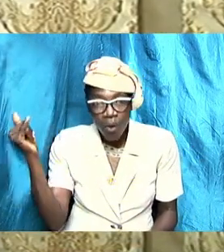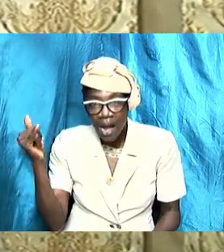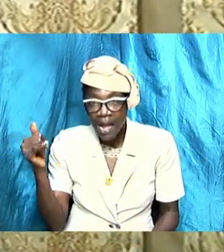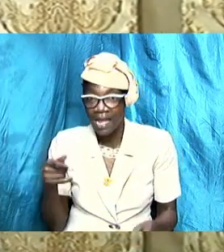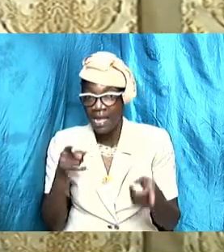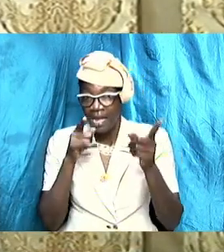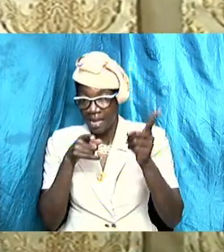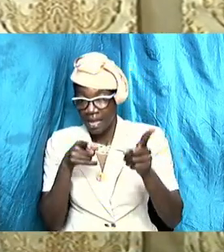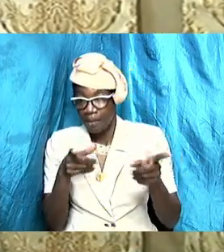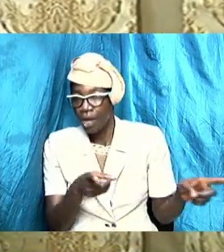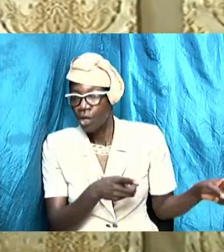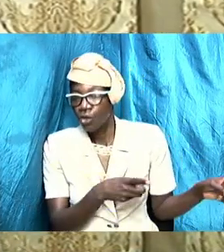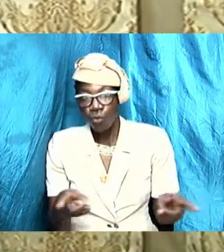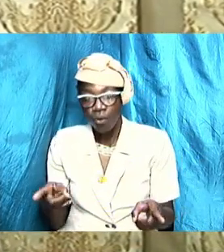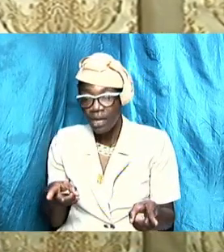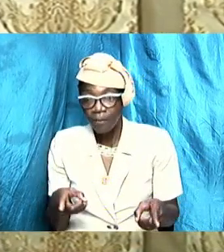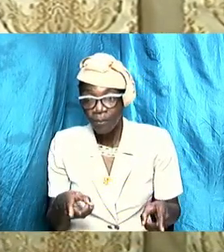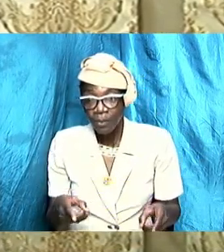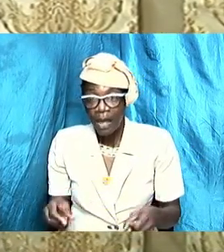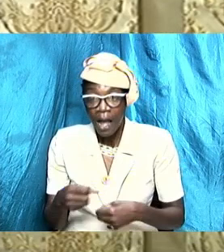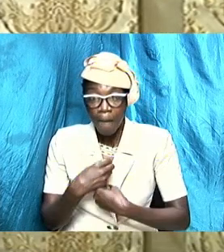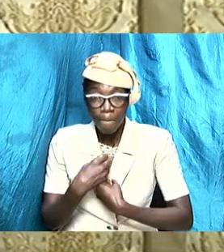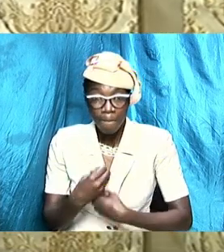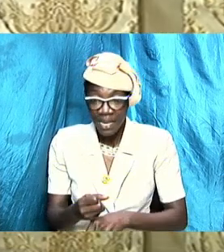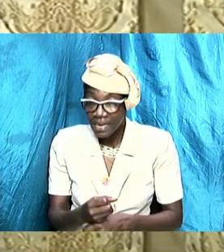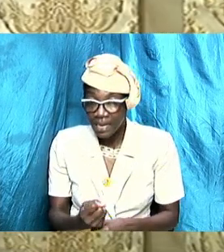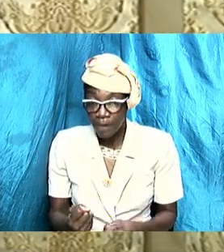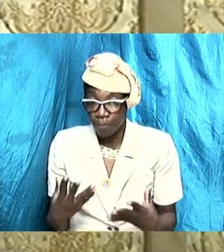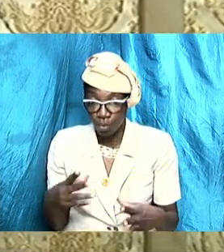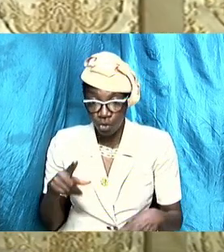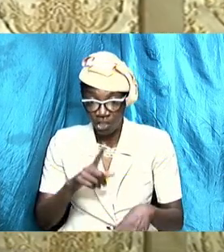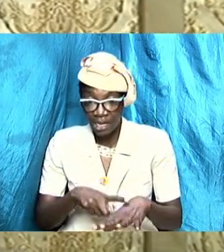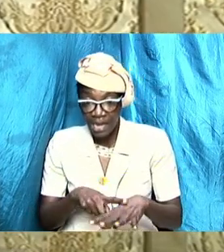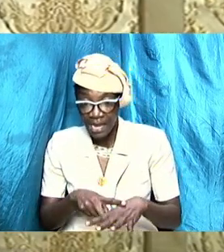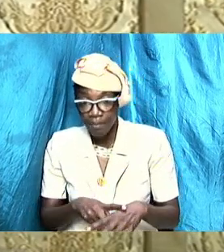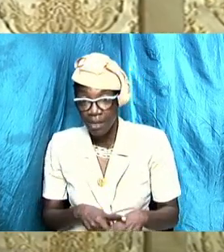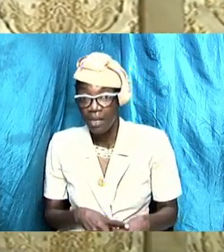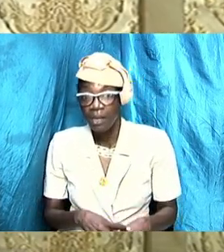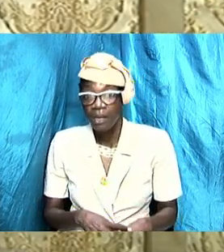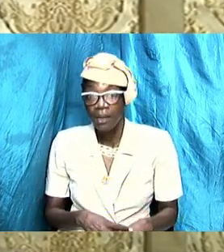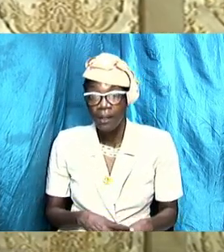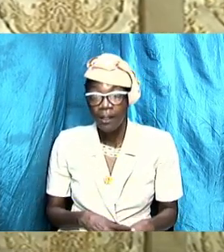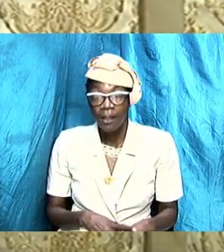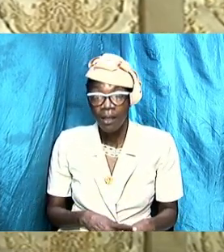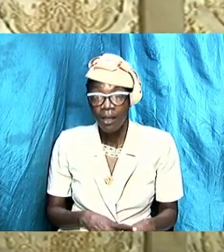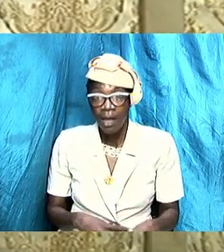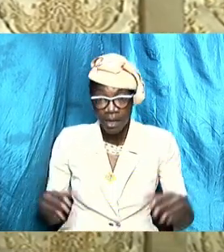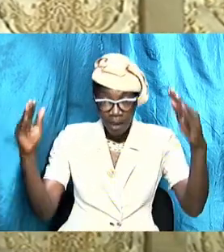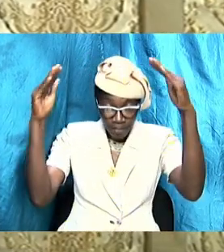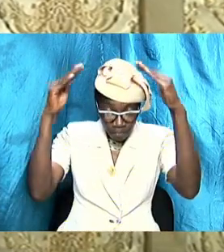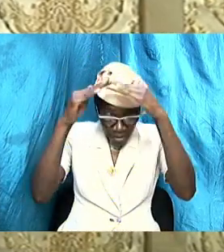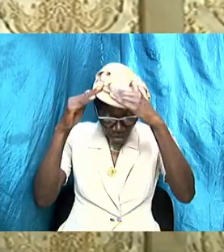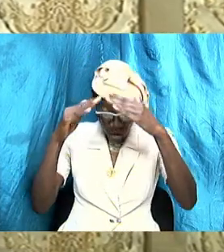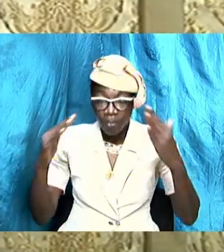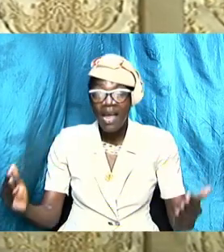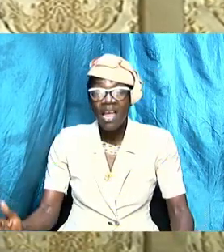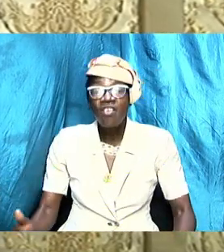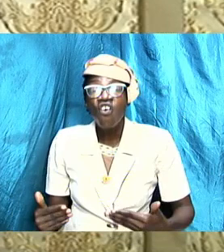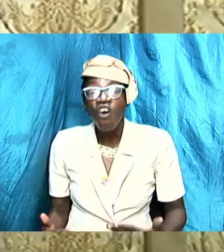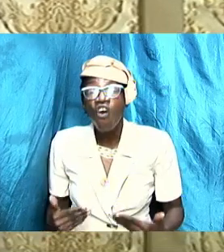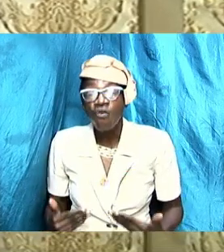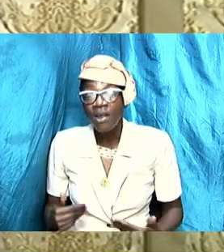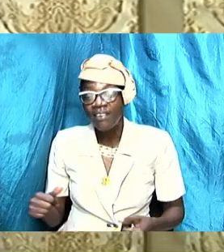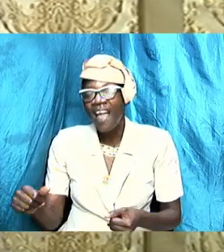we have and we are spending the time and I encourage every saint I encourage every saint